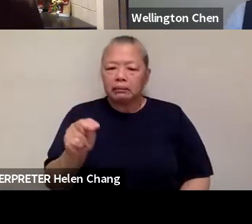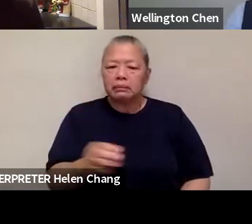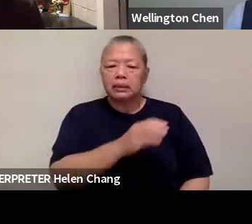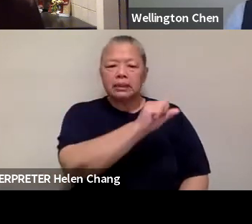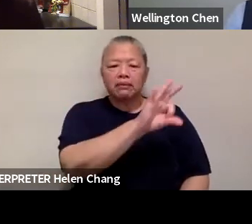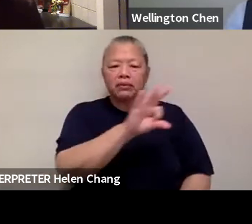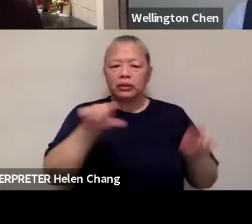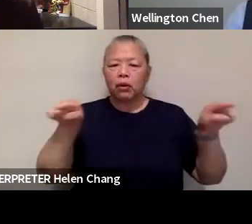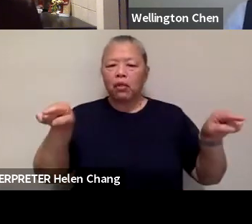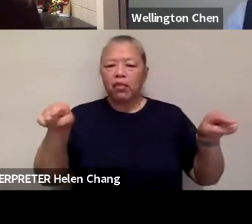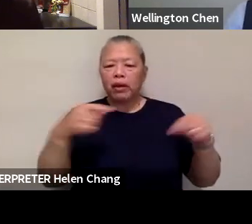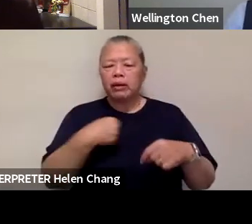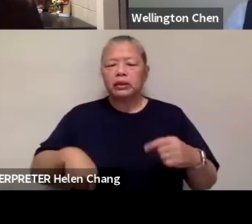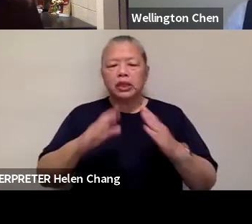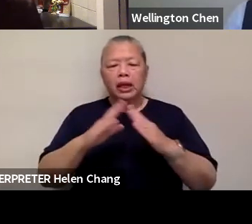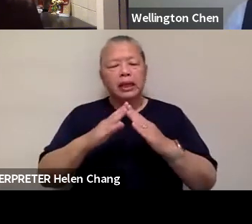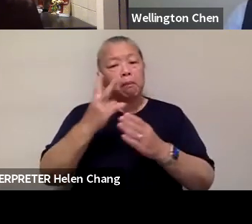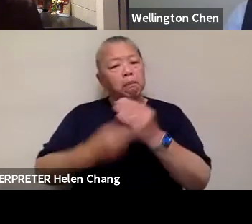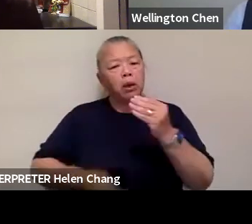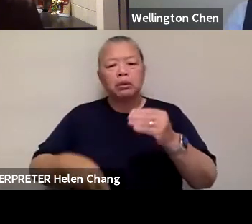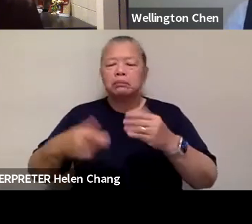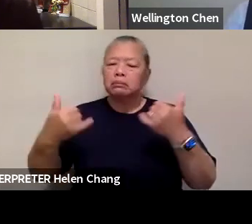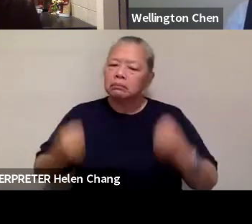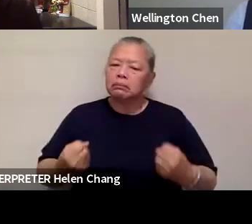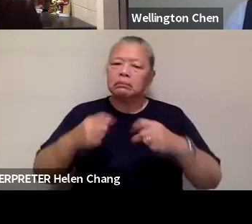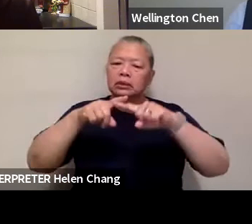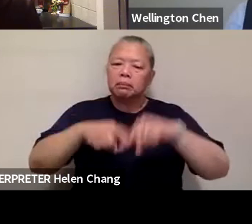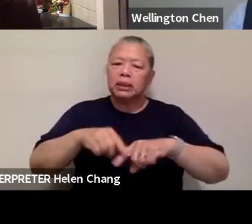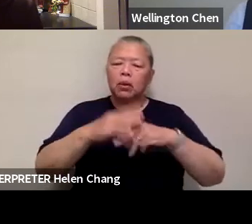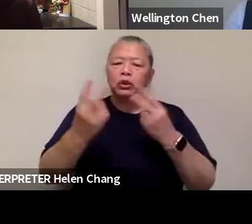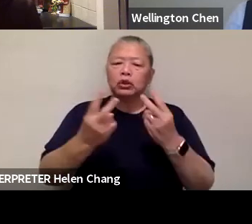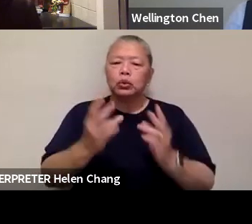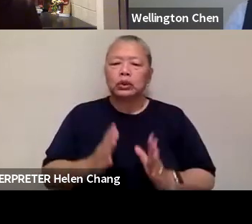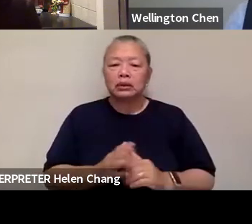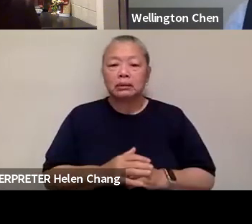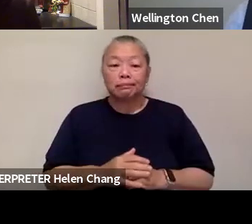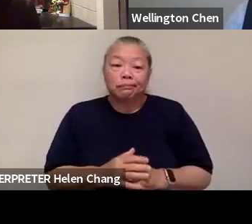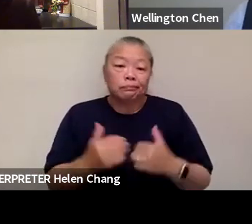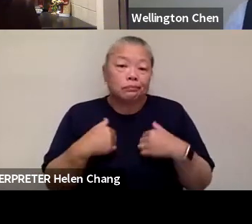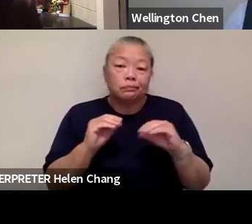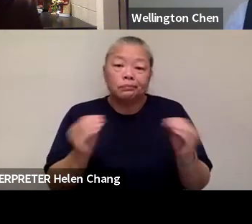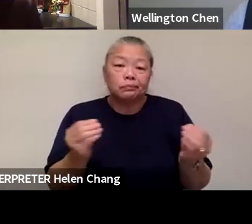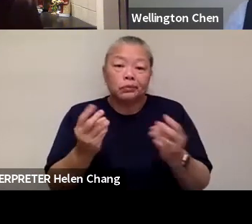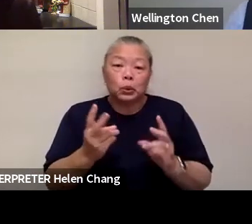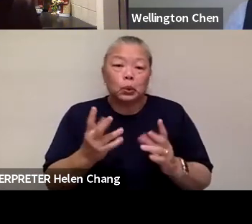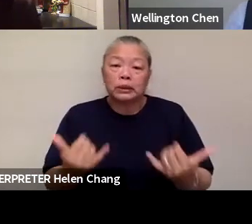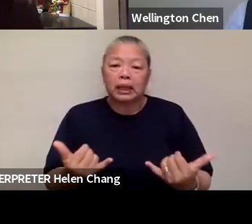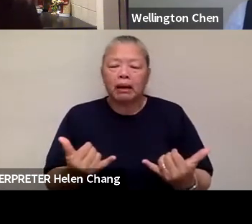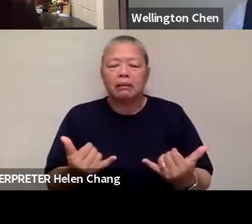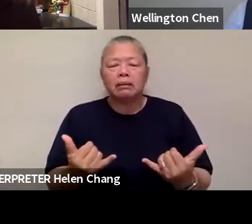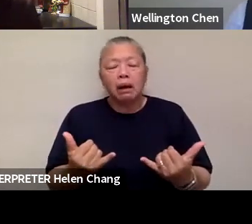are so dependent on tourists and the tourists aren't there right now. I think they are coming. I think